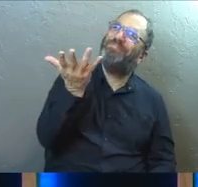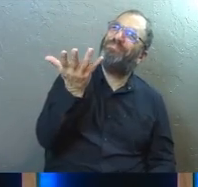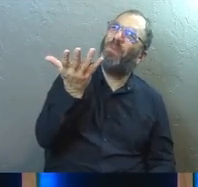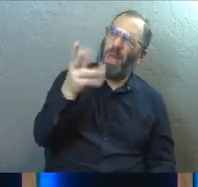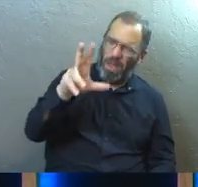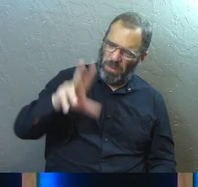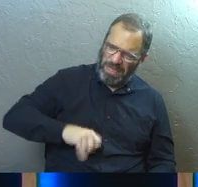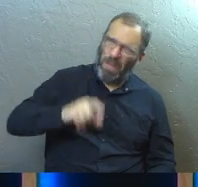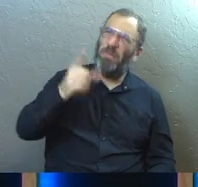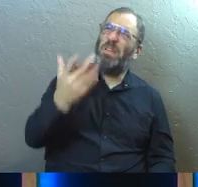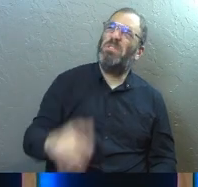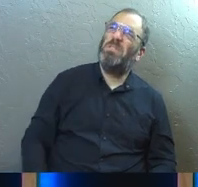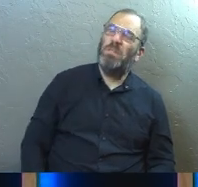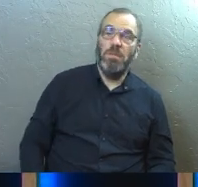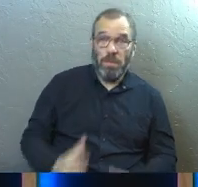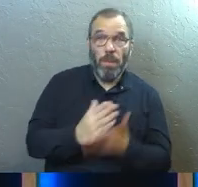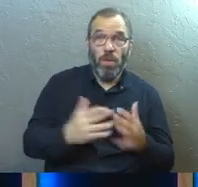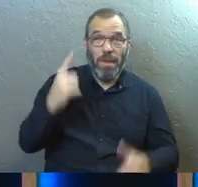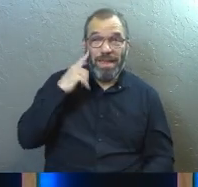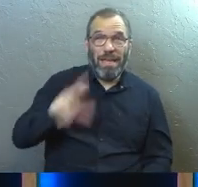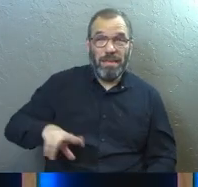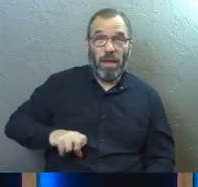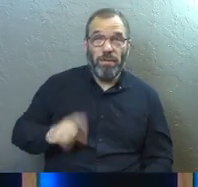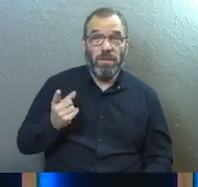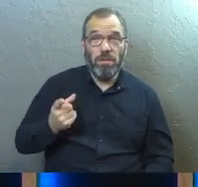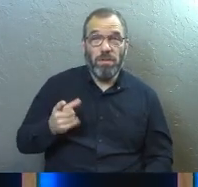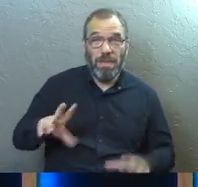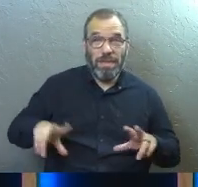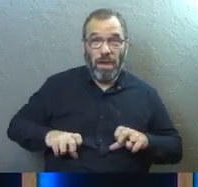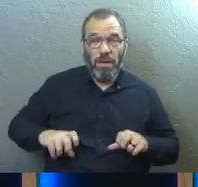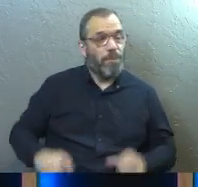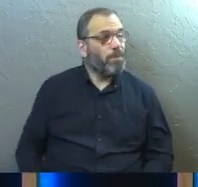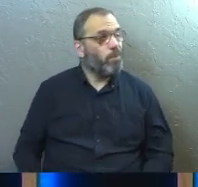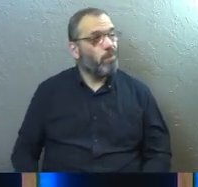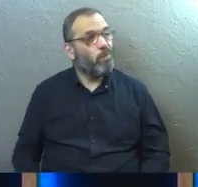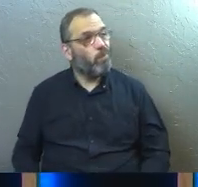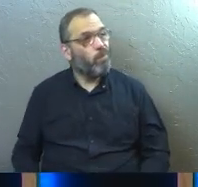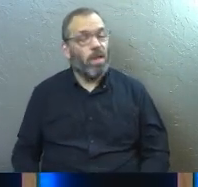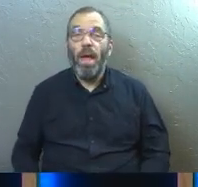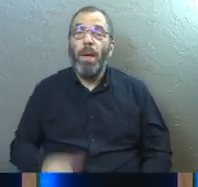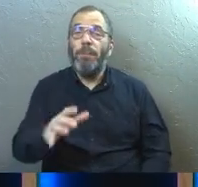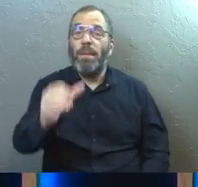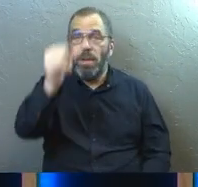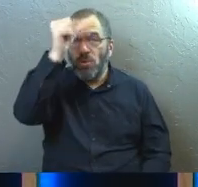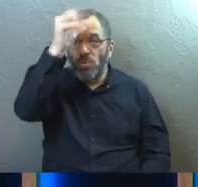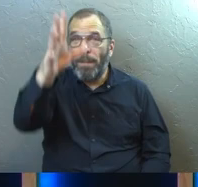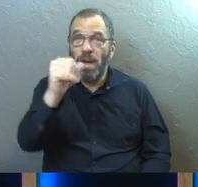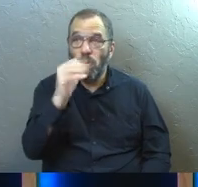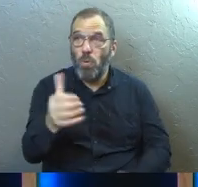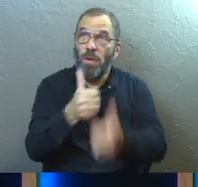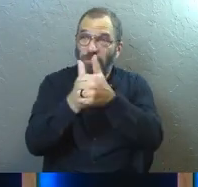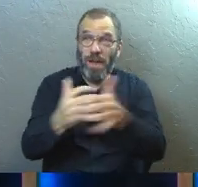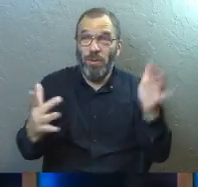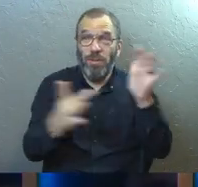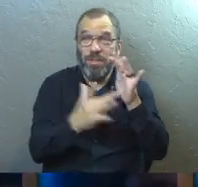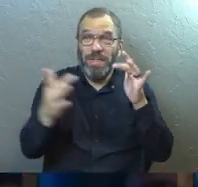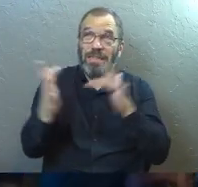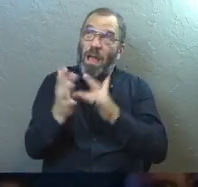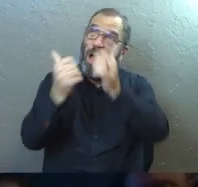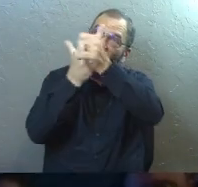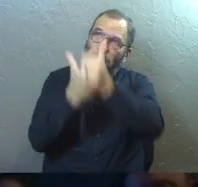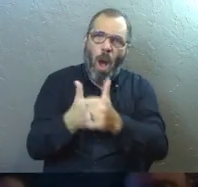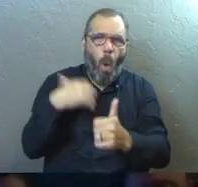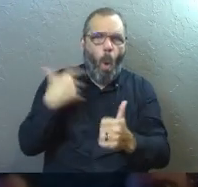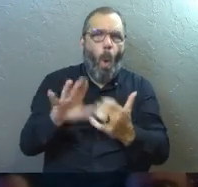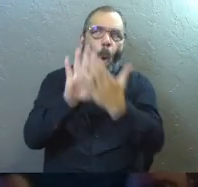selfish to some of you. Let me put it this way. Some of you guys had a grandma or a grandpa who followed Jesus, followed